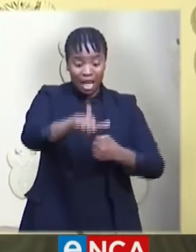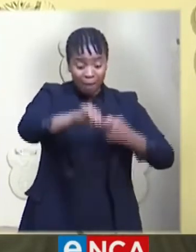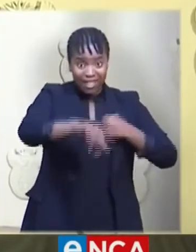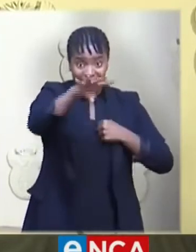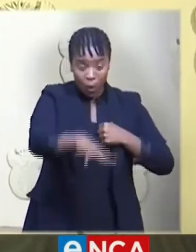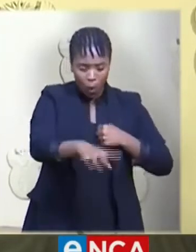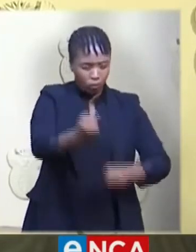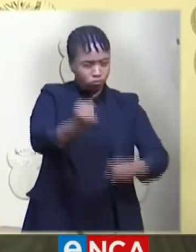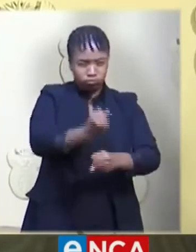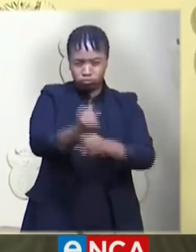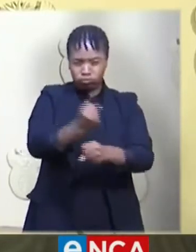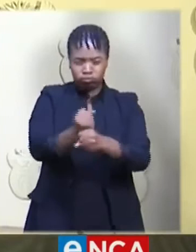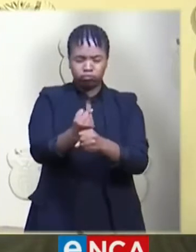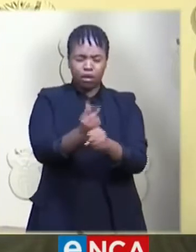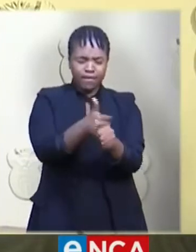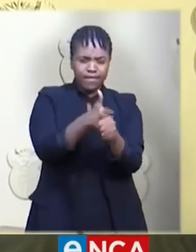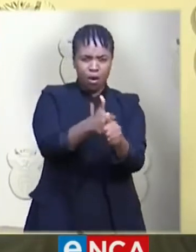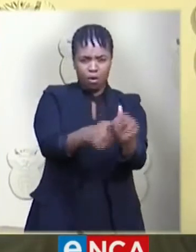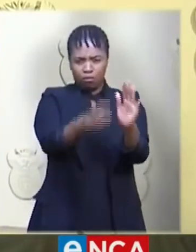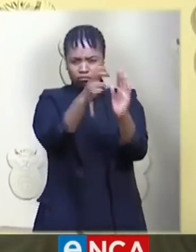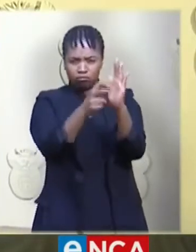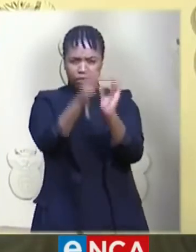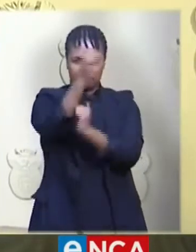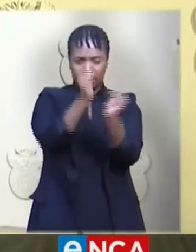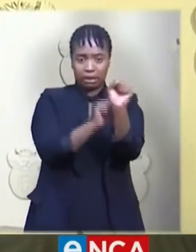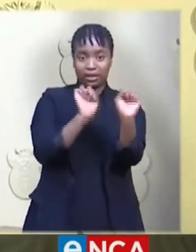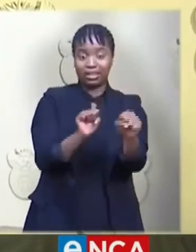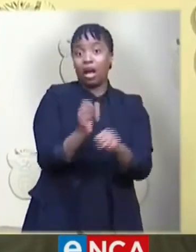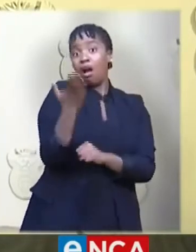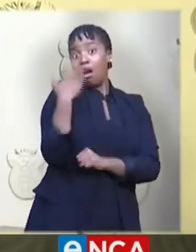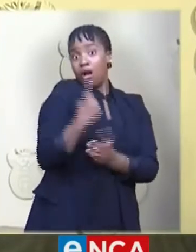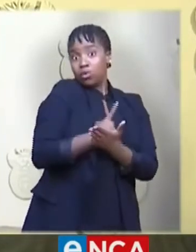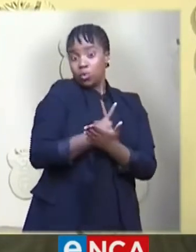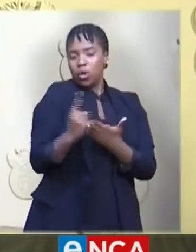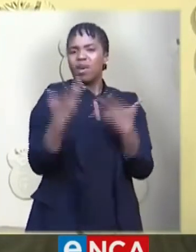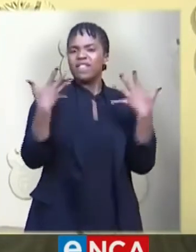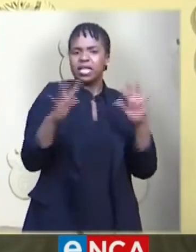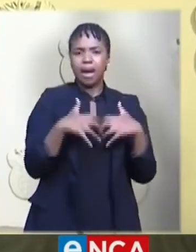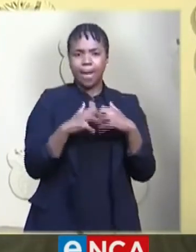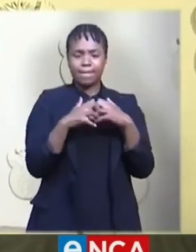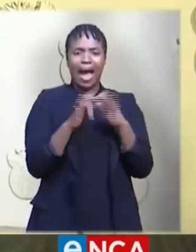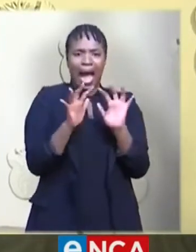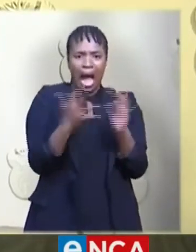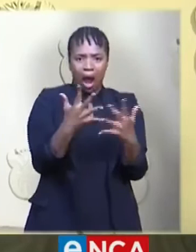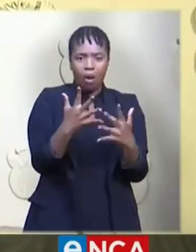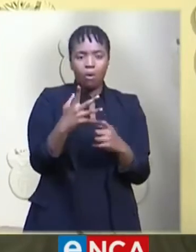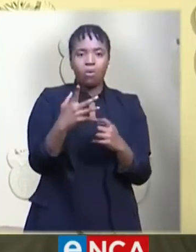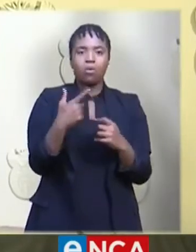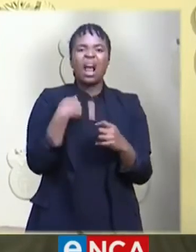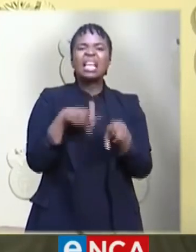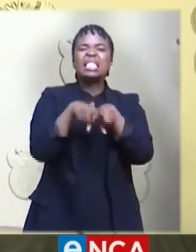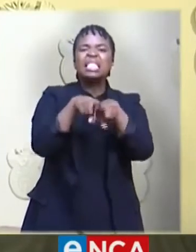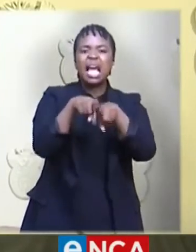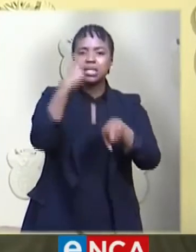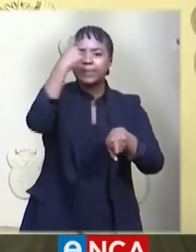systematically. We have used the last week to develop our screening and testing methodology